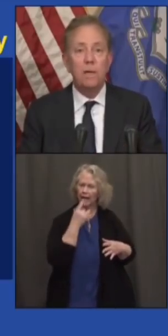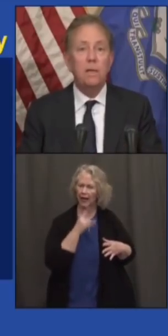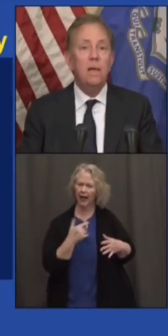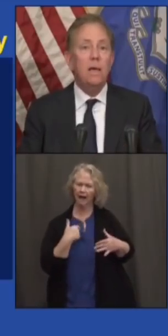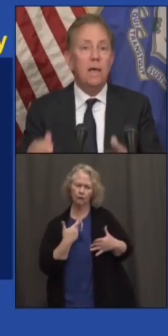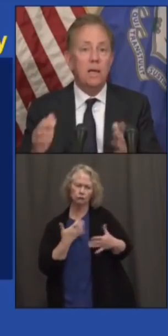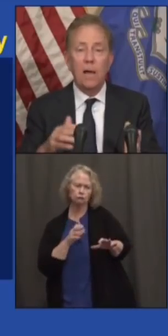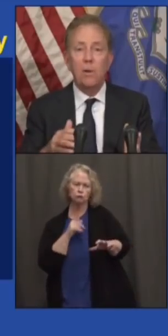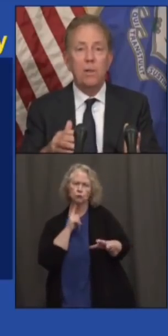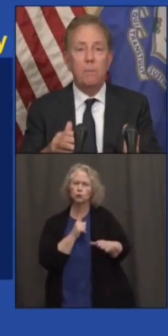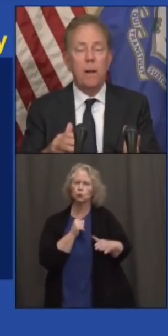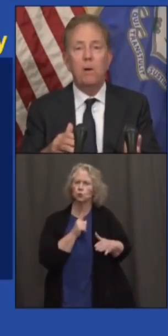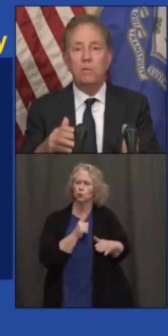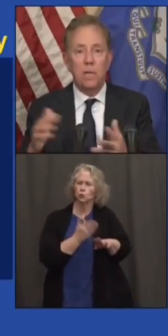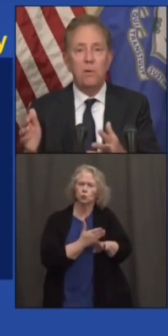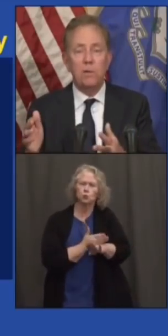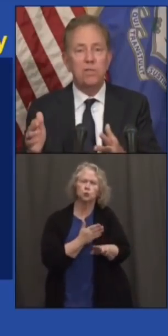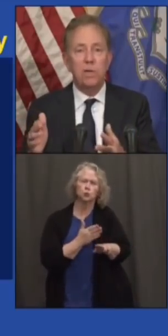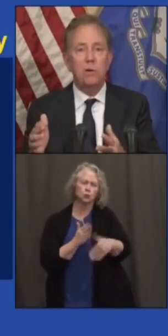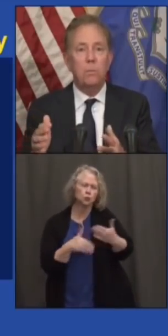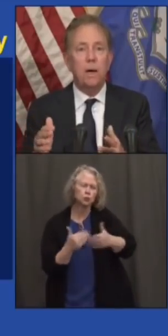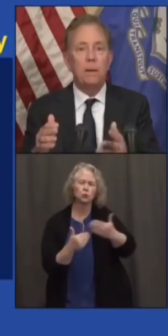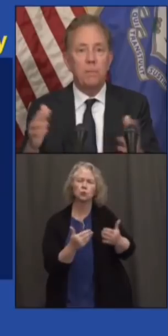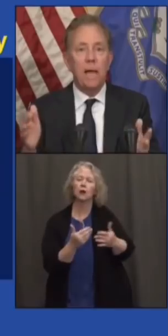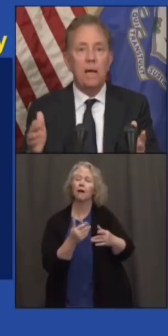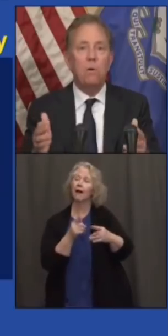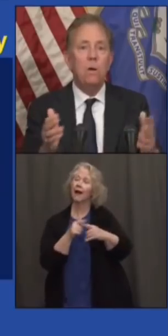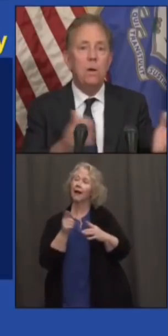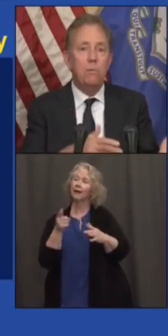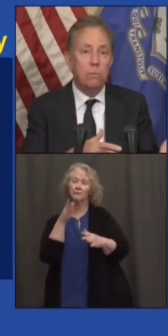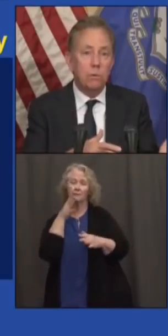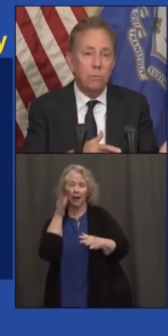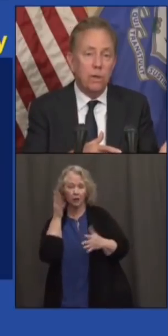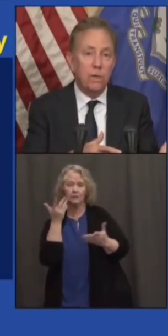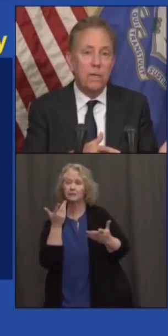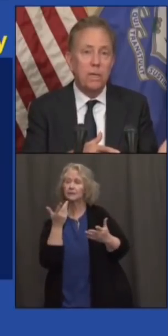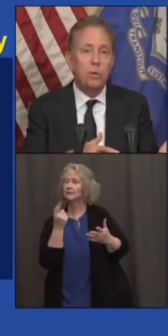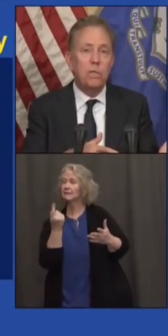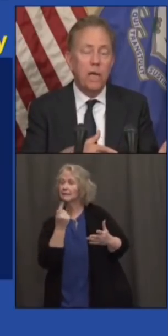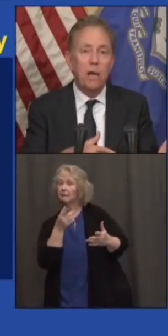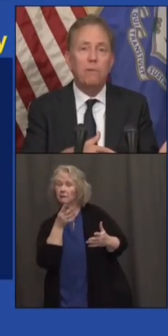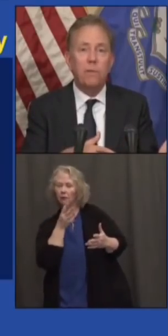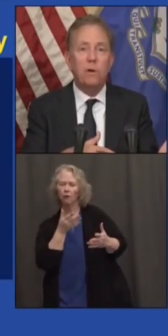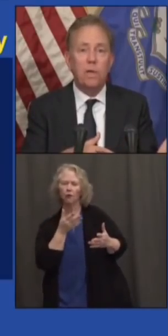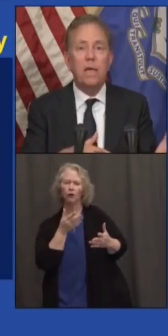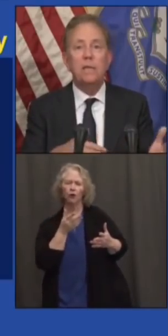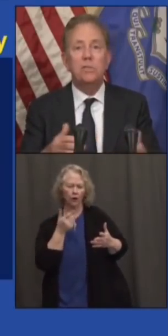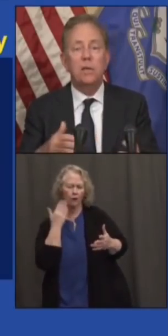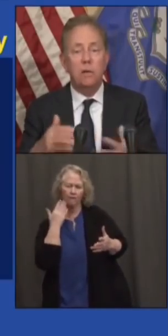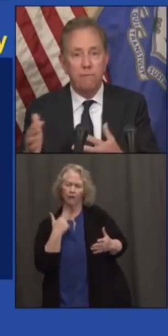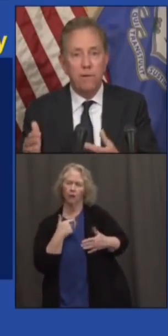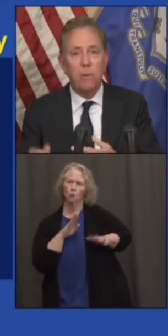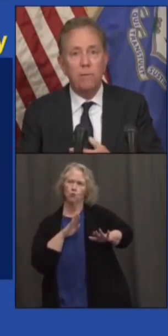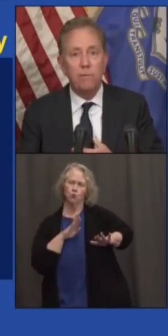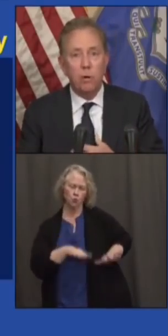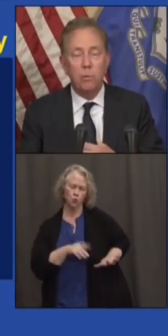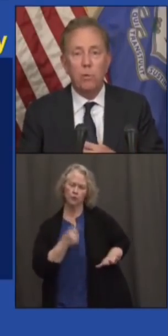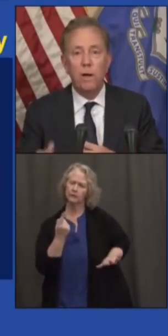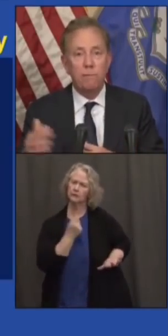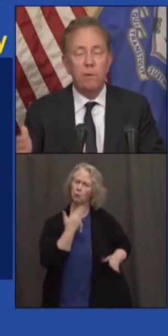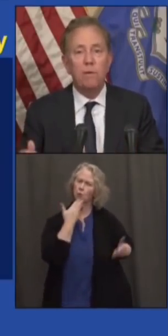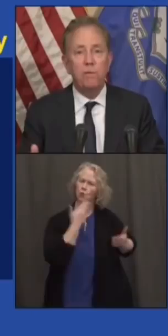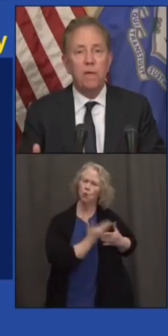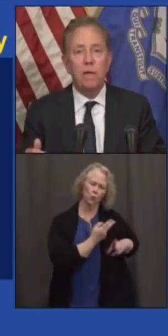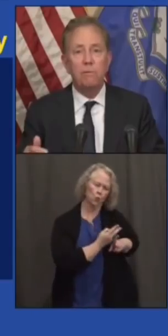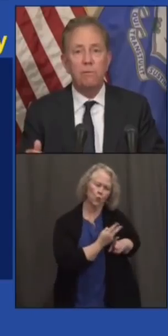on their feet and allowing their parents, allowing their single mom now with their good care for their kids at a very affordable